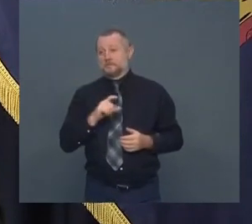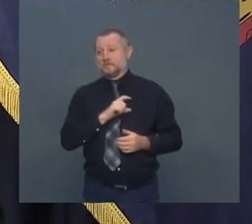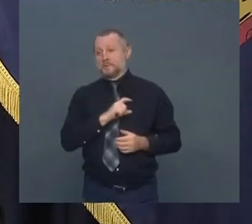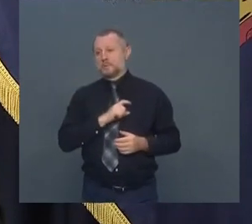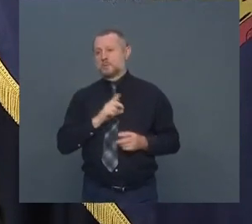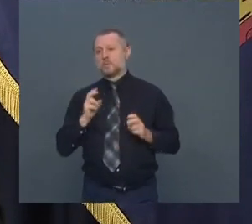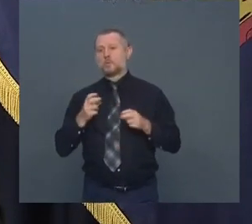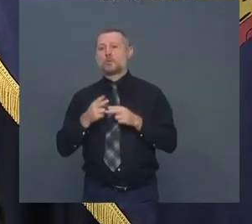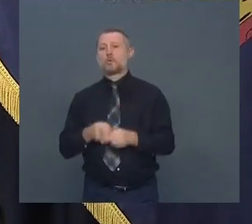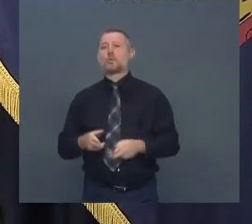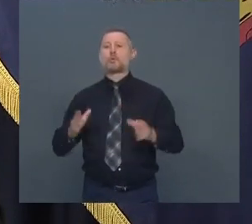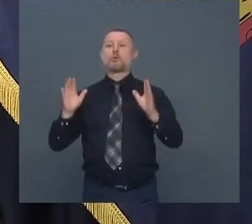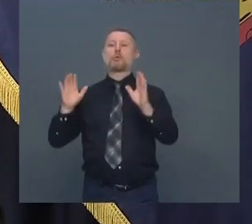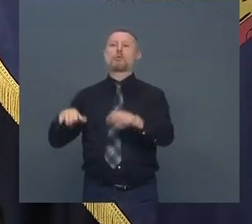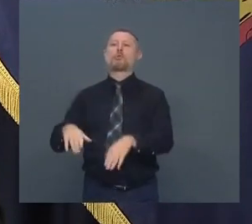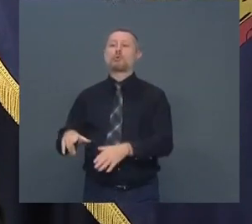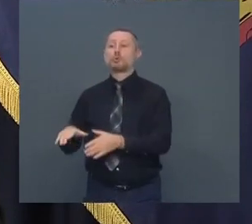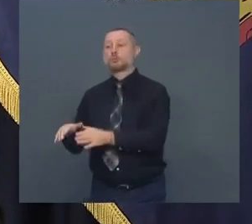health issue